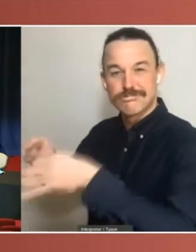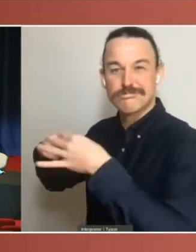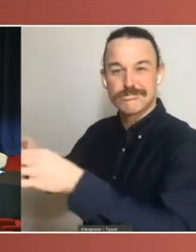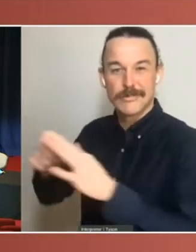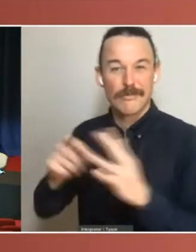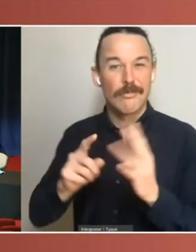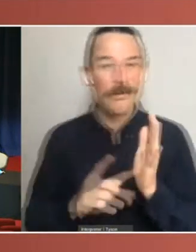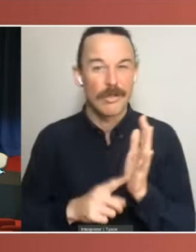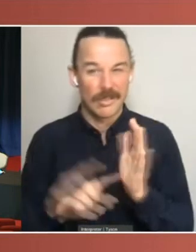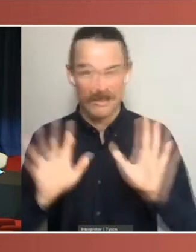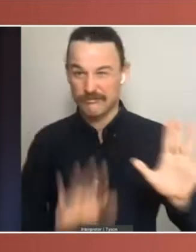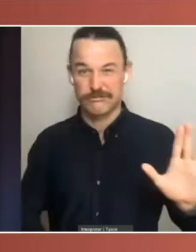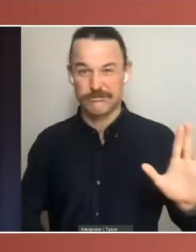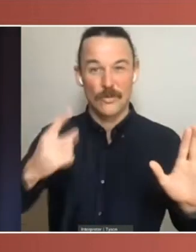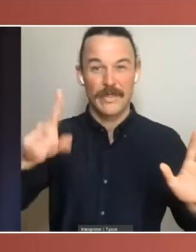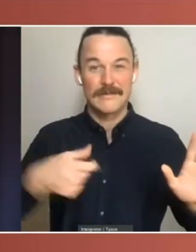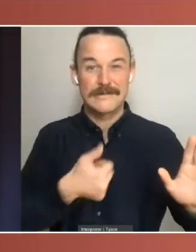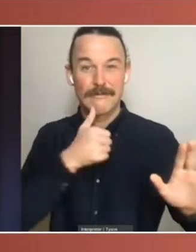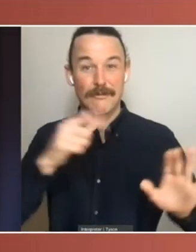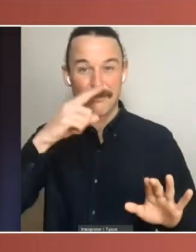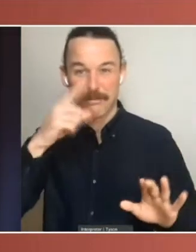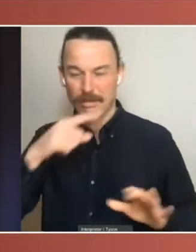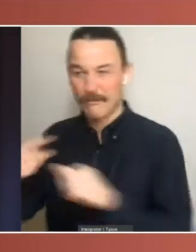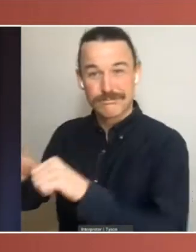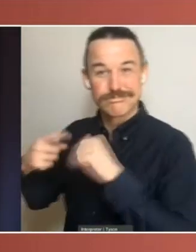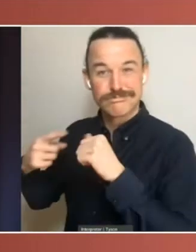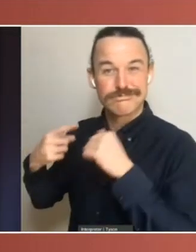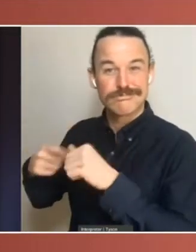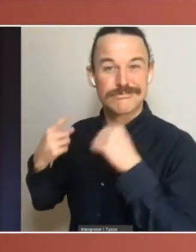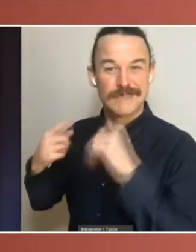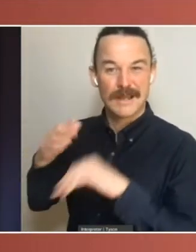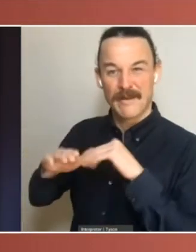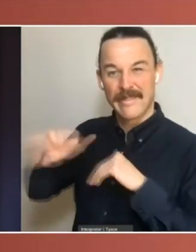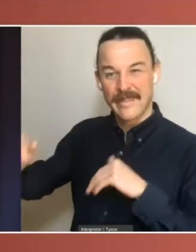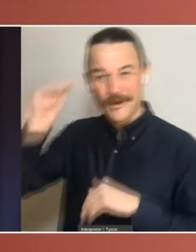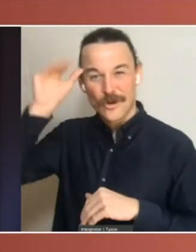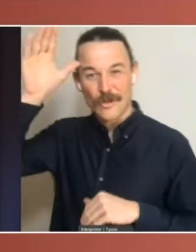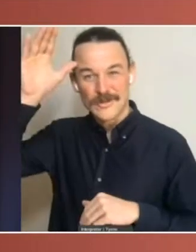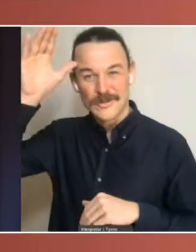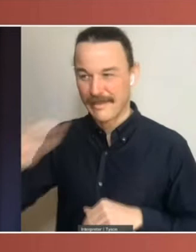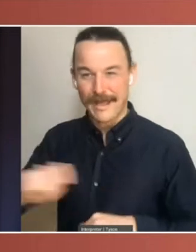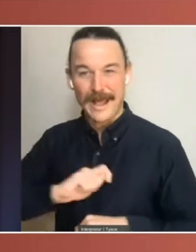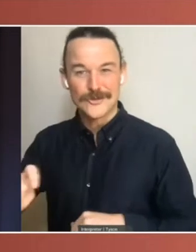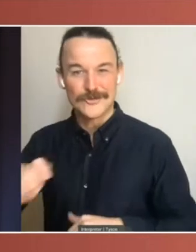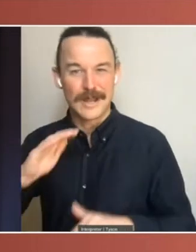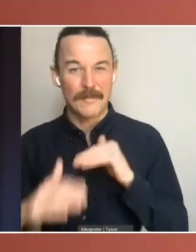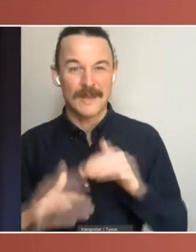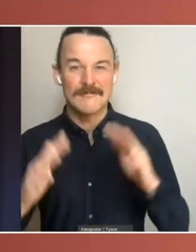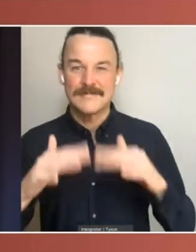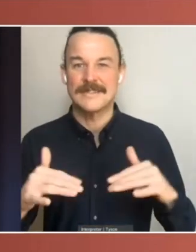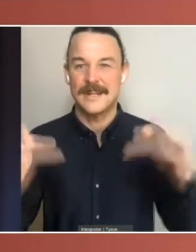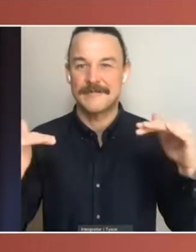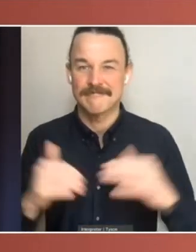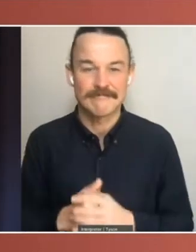,600 Australians on their knowledge of and attitudes towards the Senate. The results show that understanding of the Senate